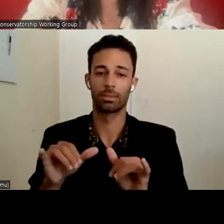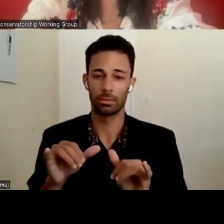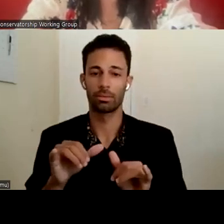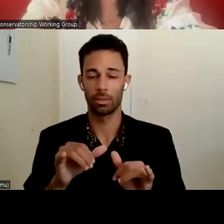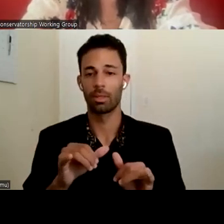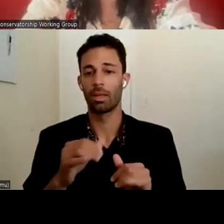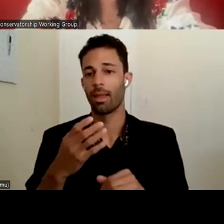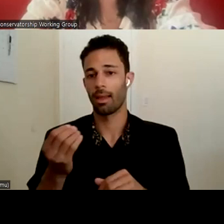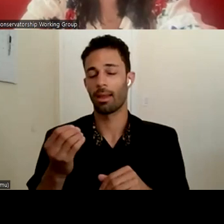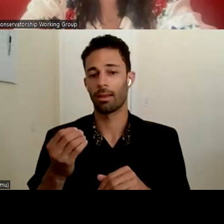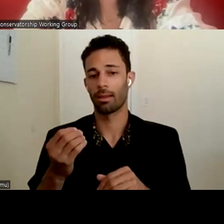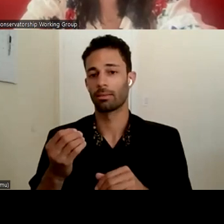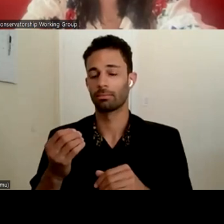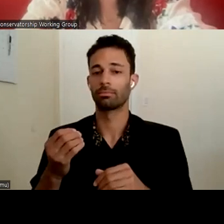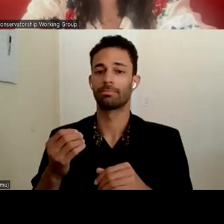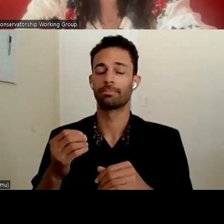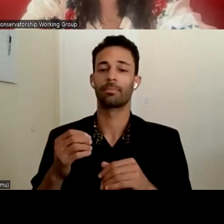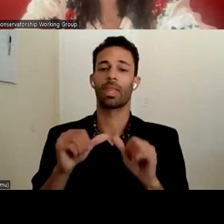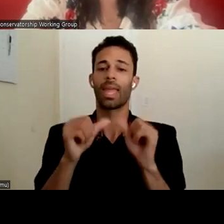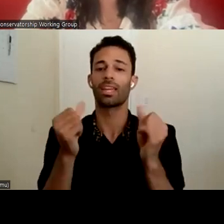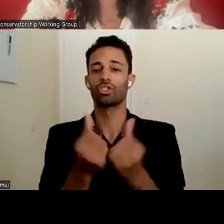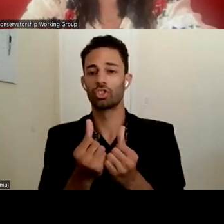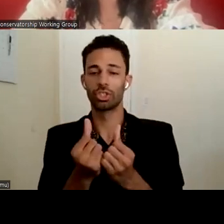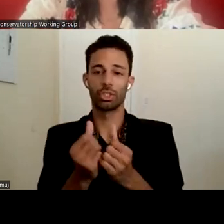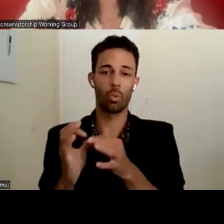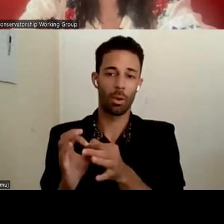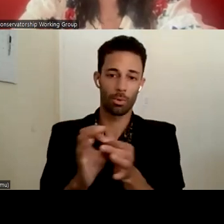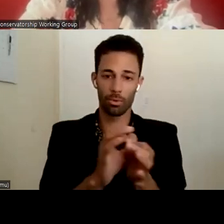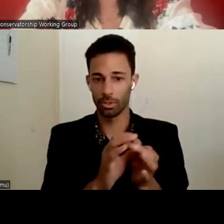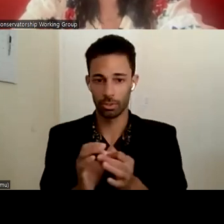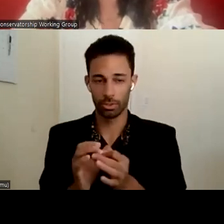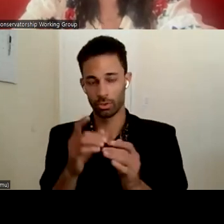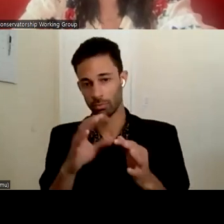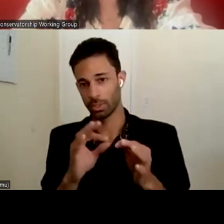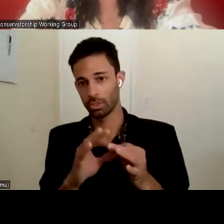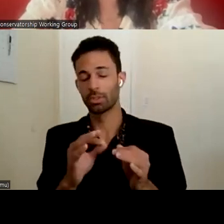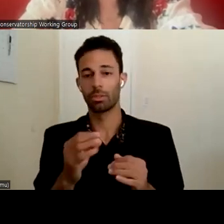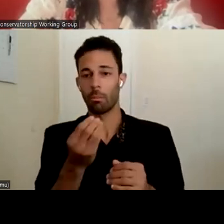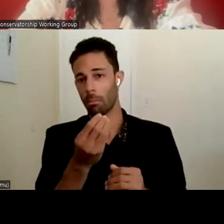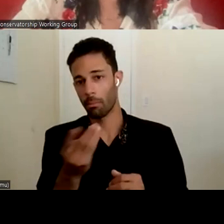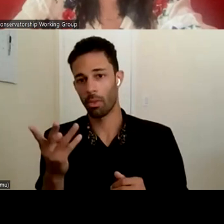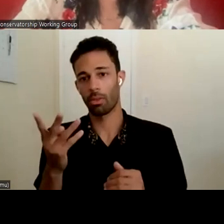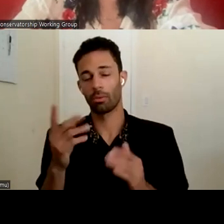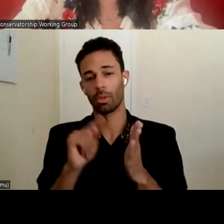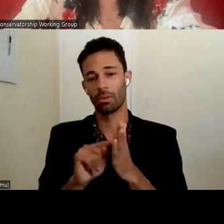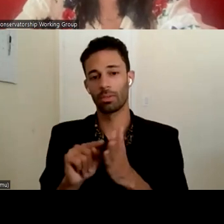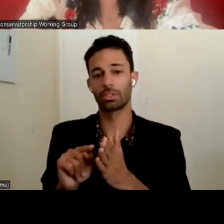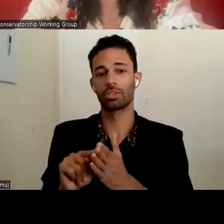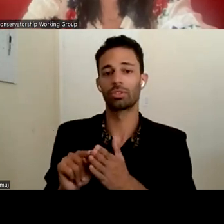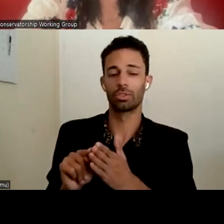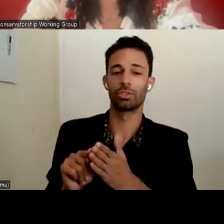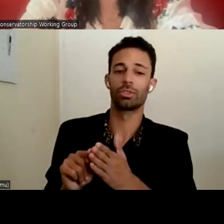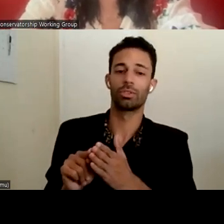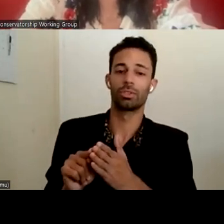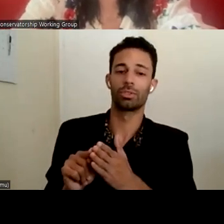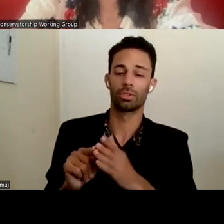a reason for interagency cooperation. You mentioned that, you know, multiple investigations. This RM might be,